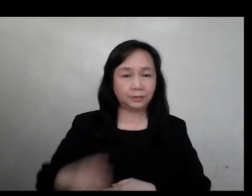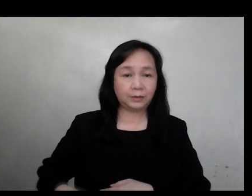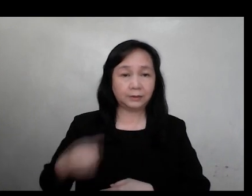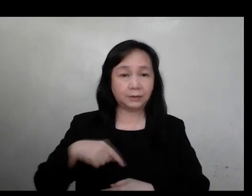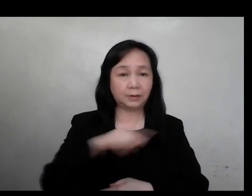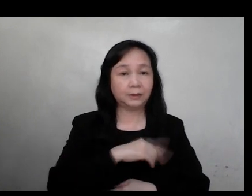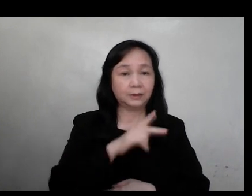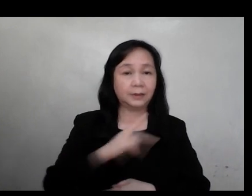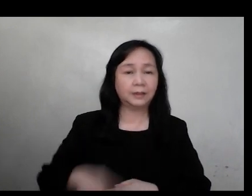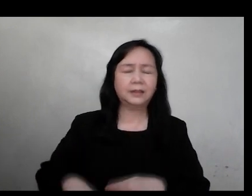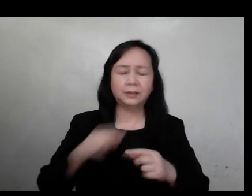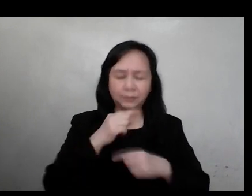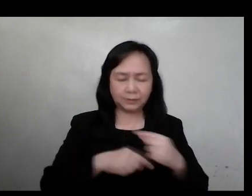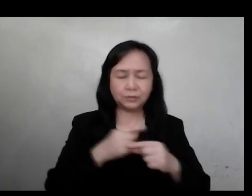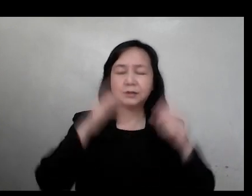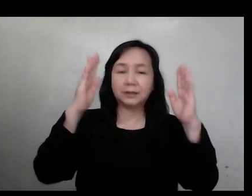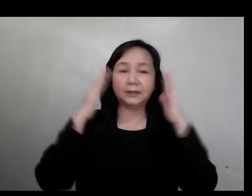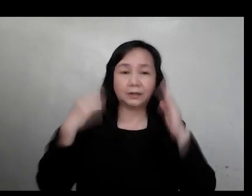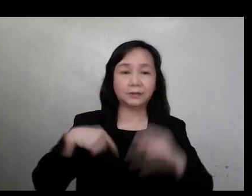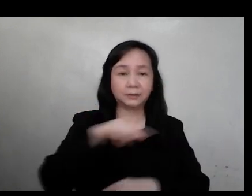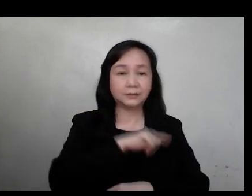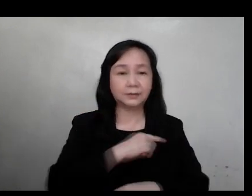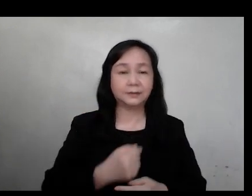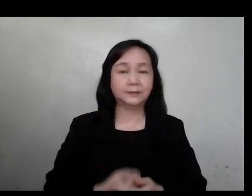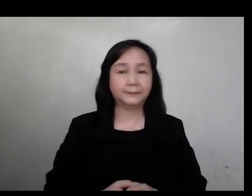Christ our King, graciously hear us.